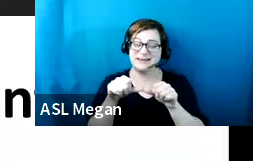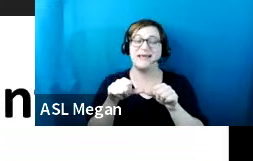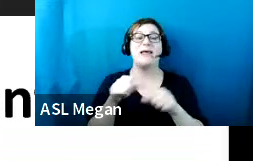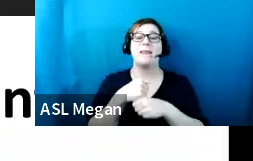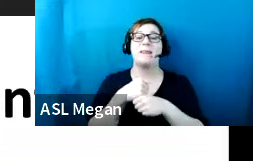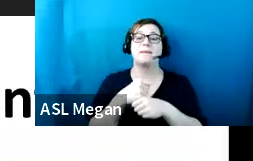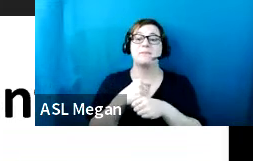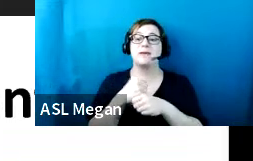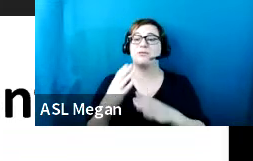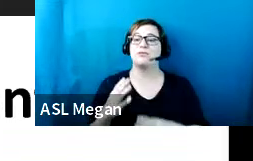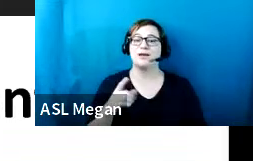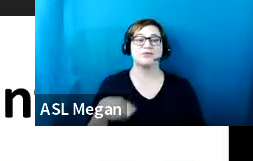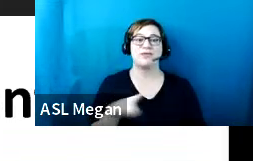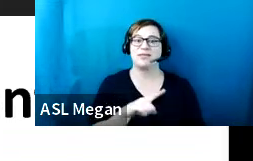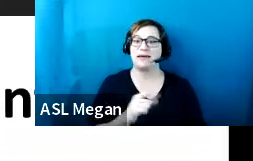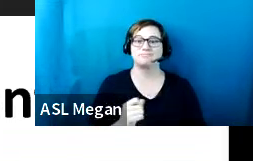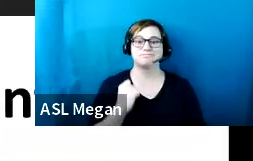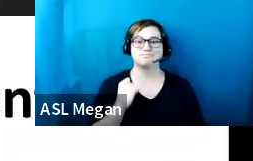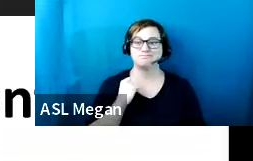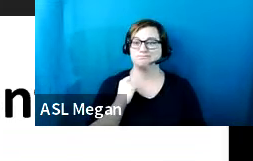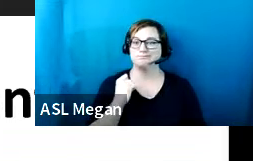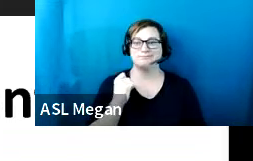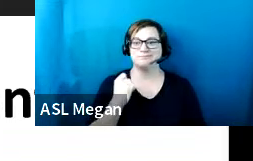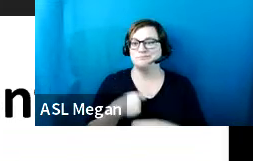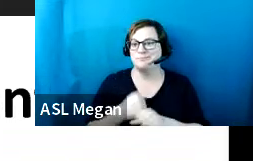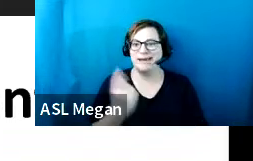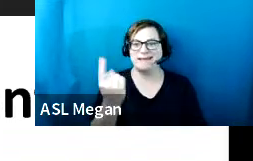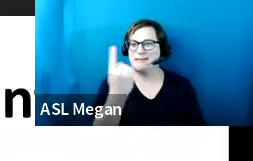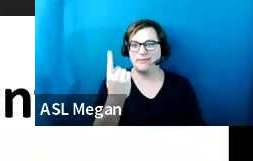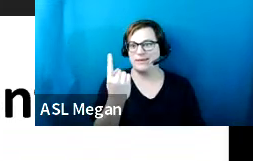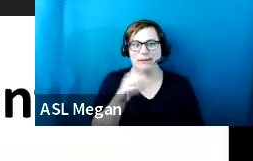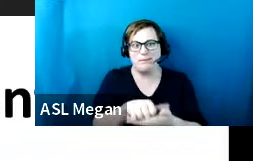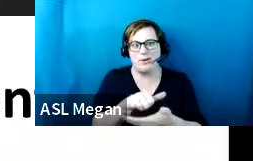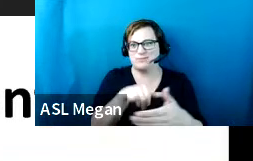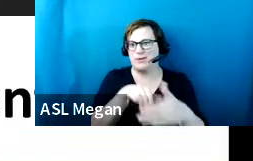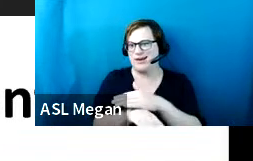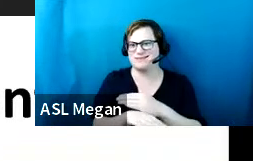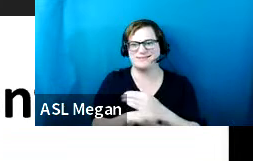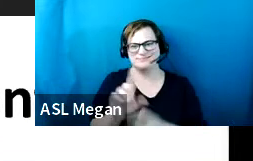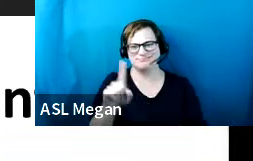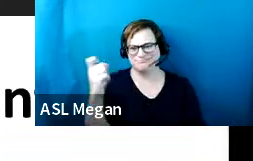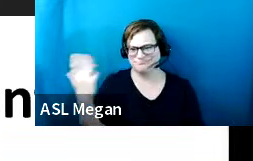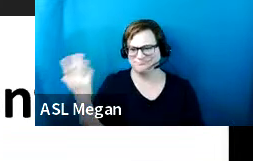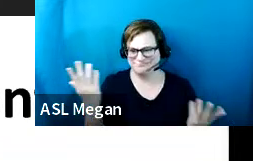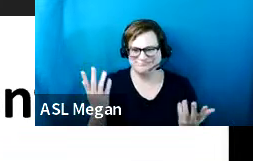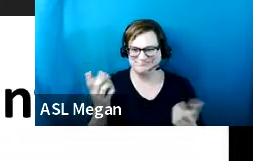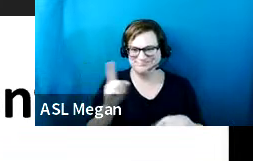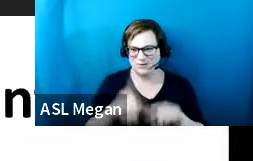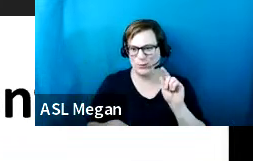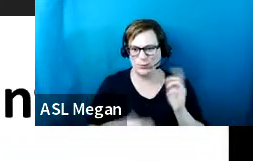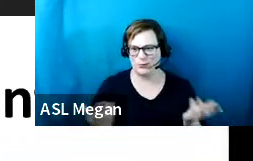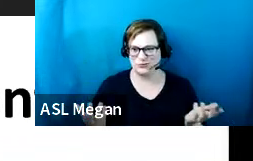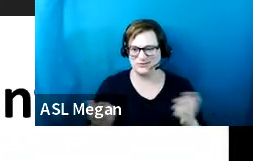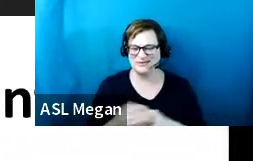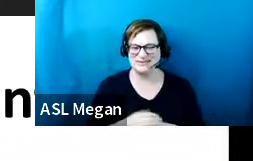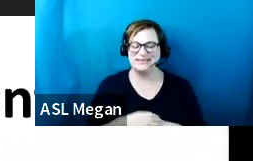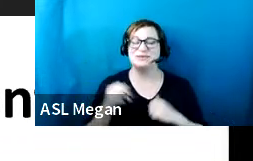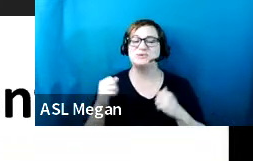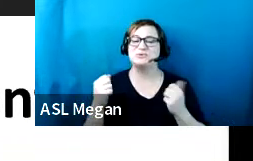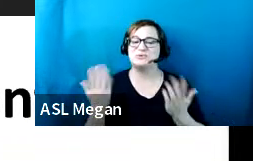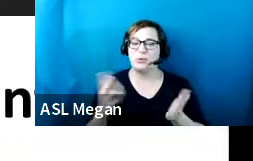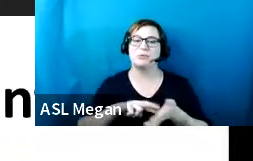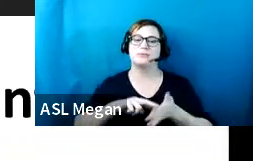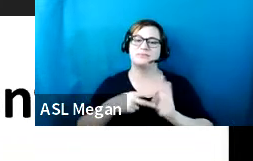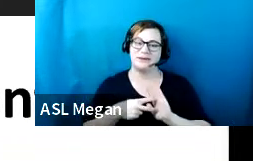and specifically inaccessible version. That just doesn't make sense. So there's going